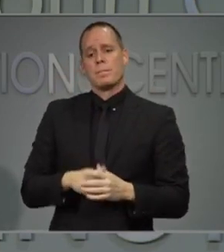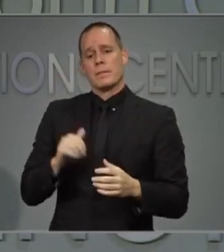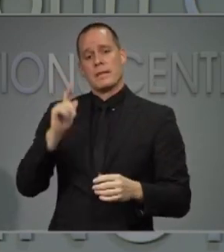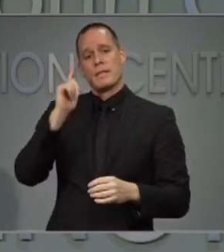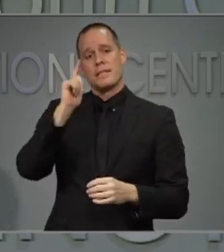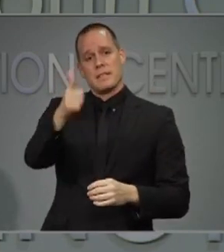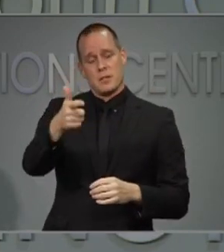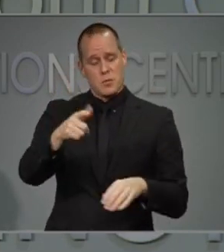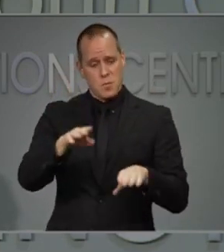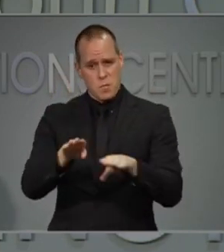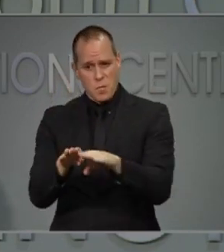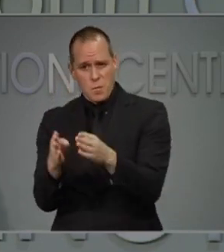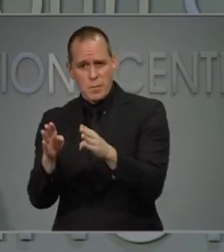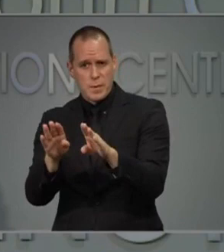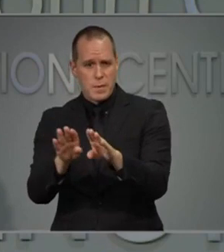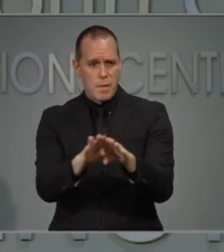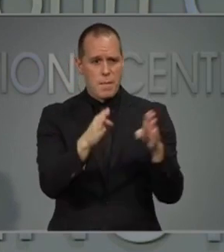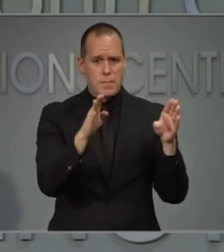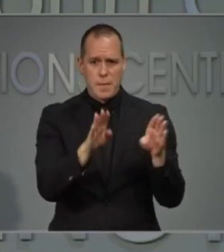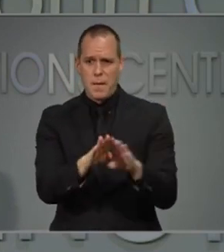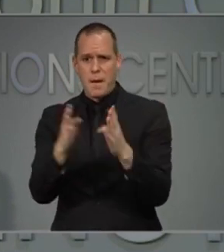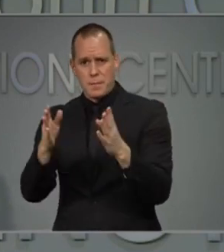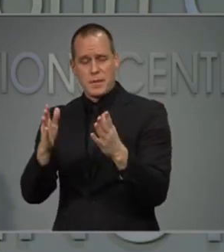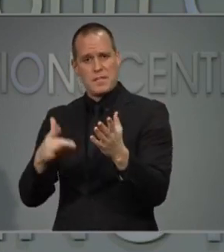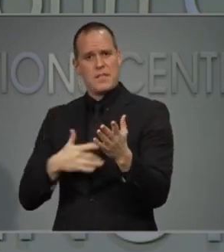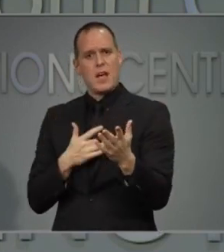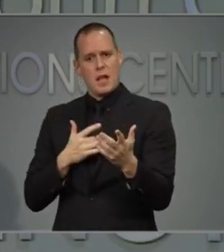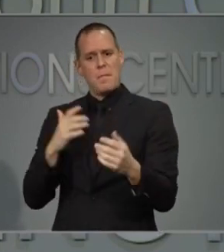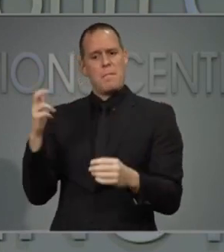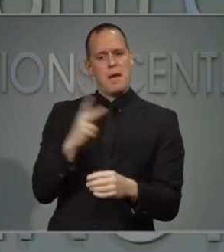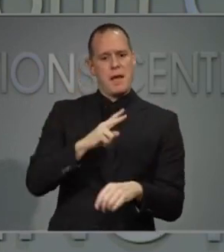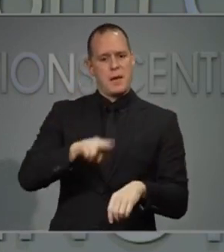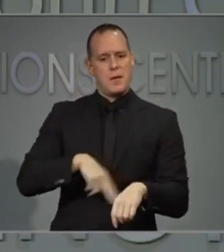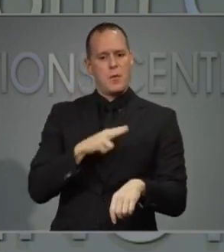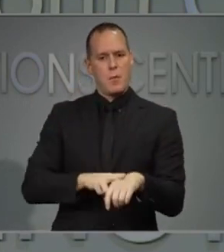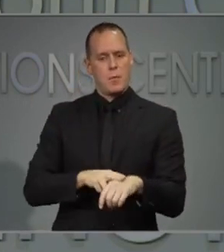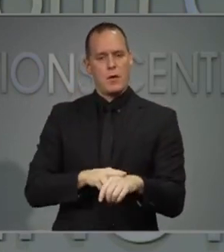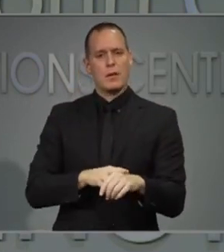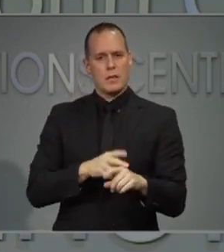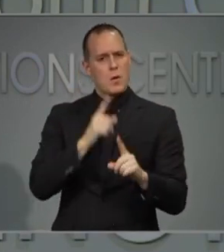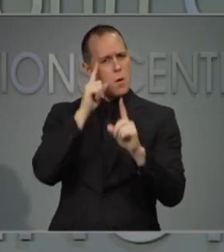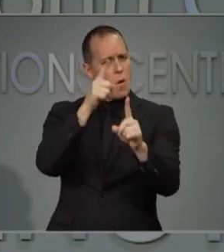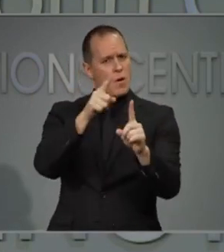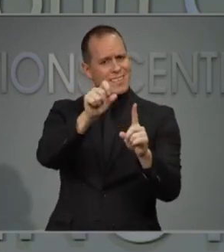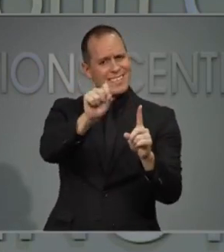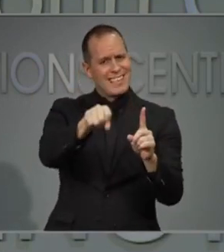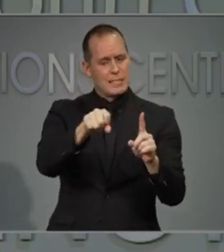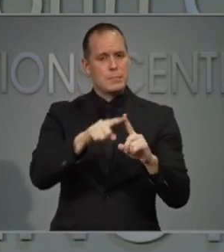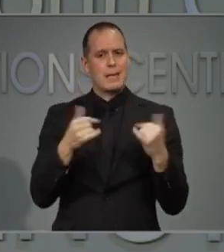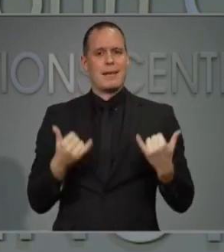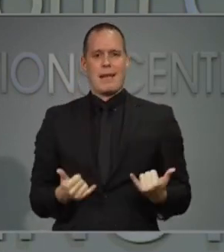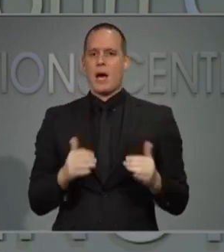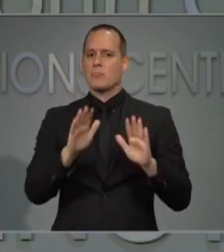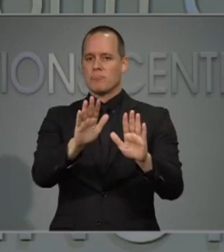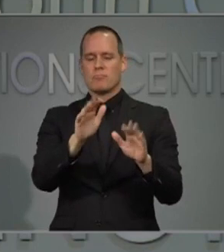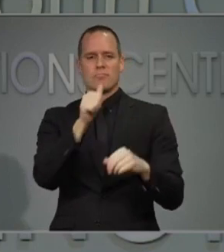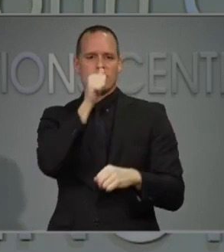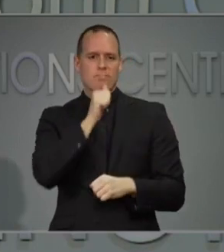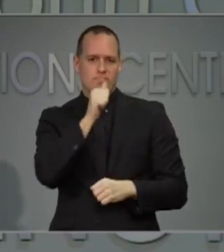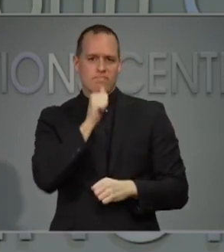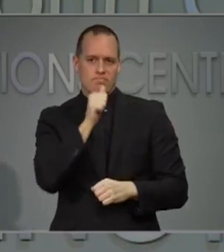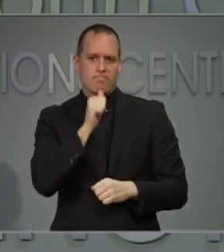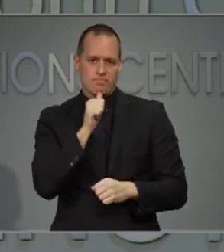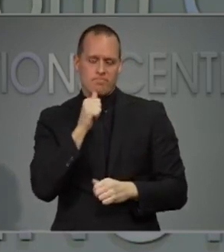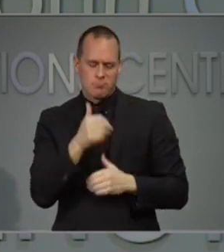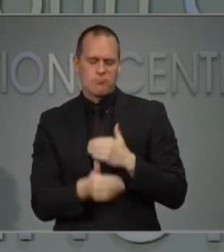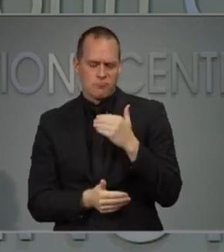and work our way back to a new normal. But for now, stick with it. We can do this. I know